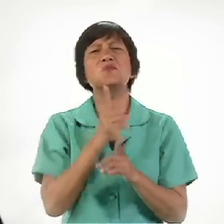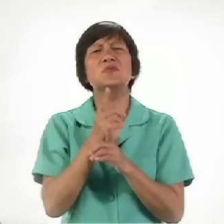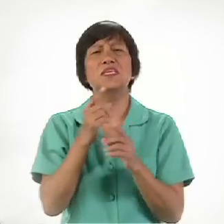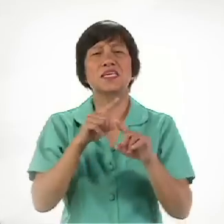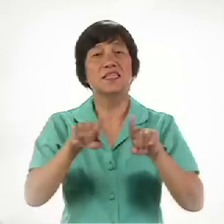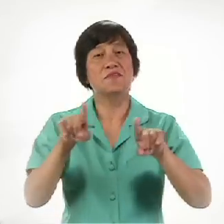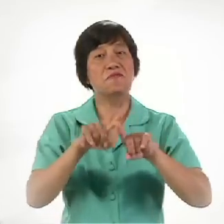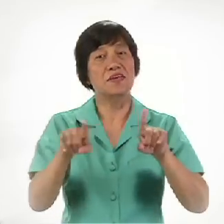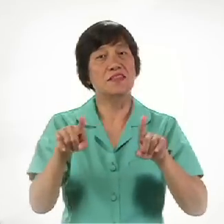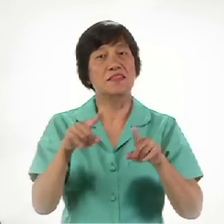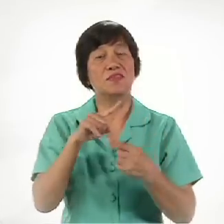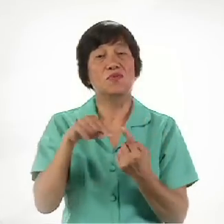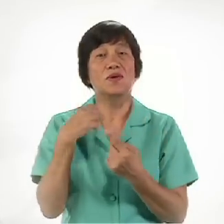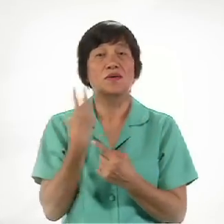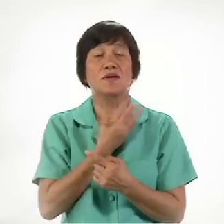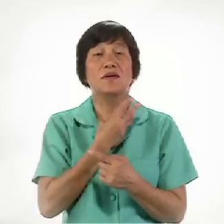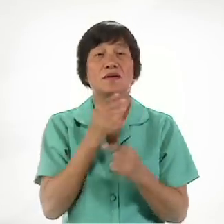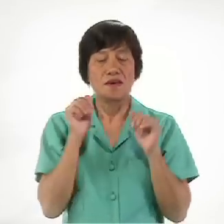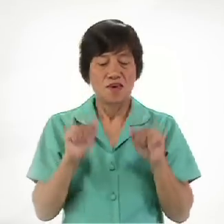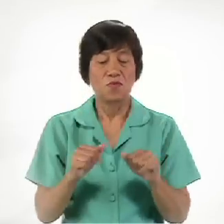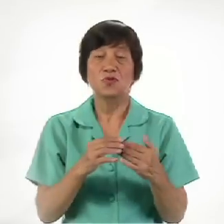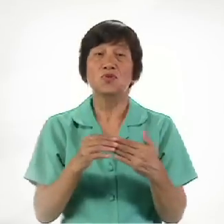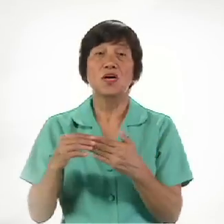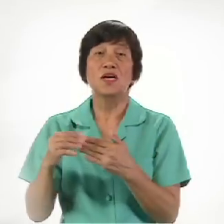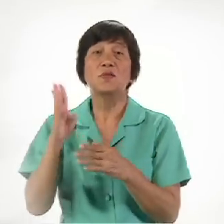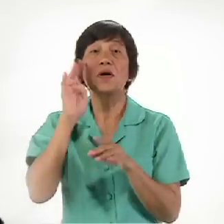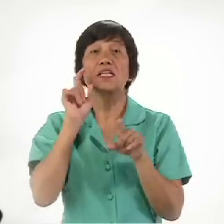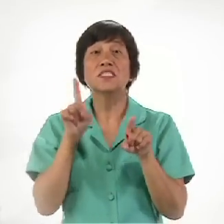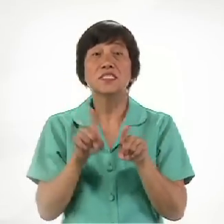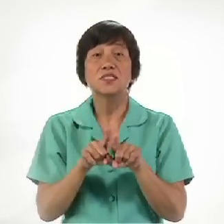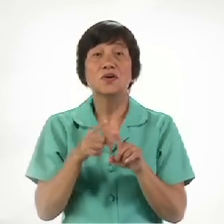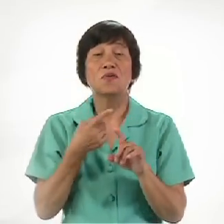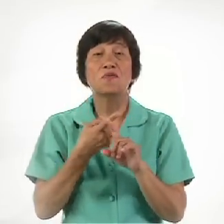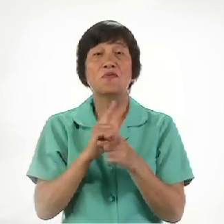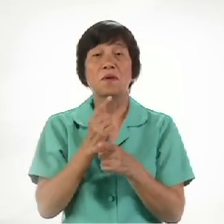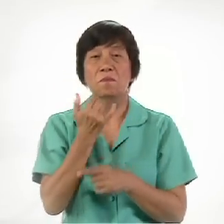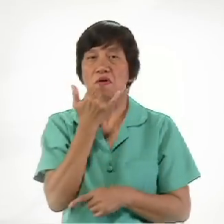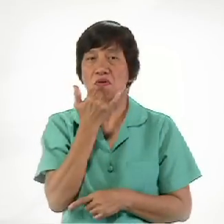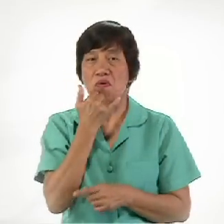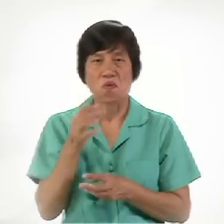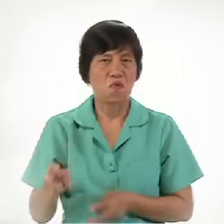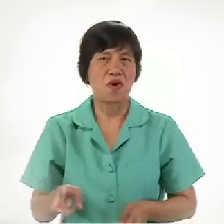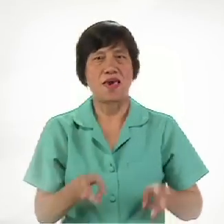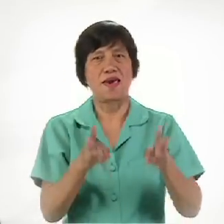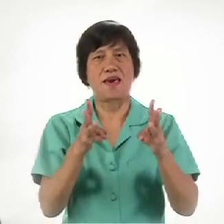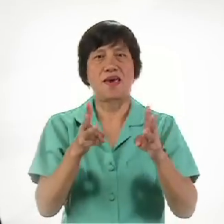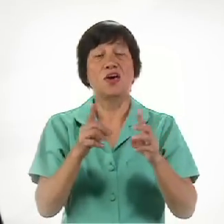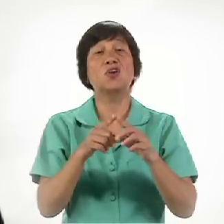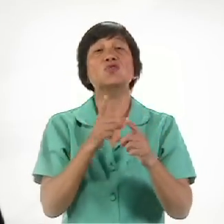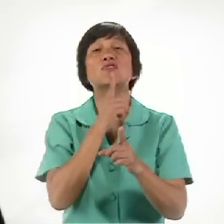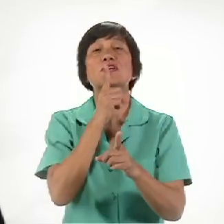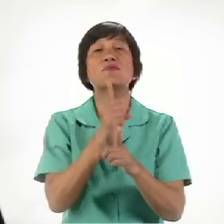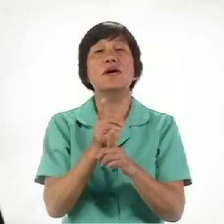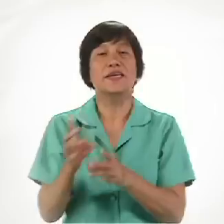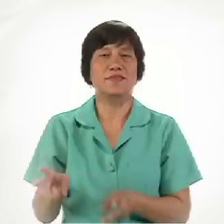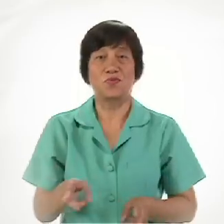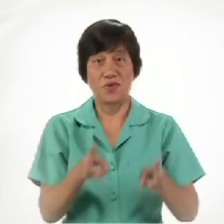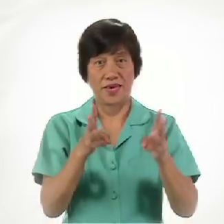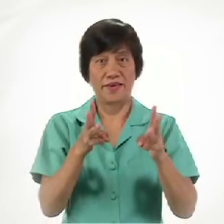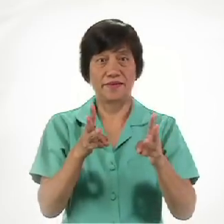To guide A brother Or sister From the From a wrong Path To the right Path Path